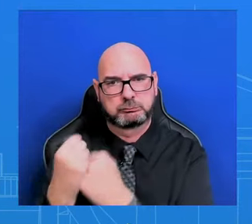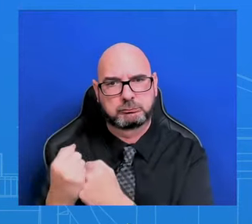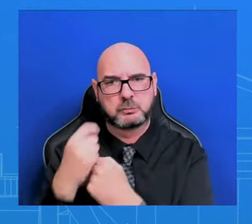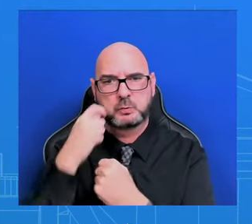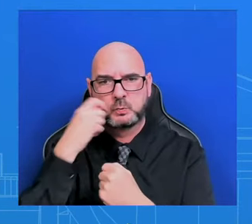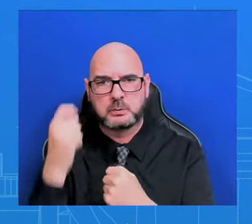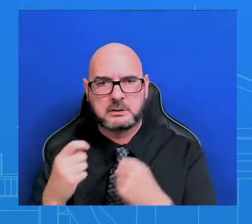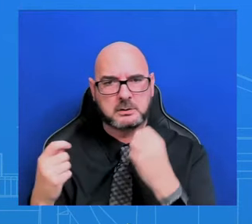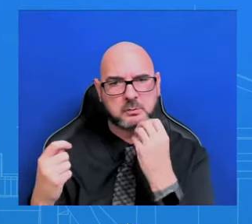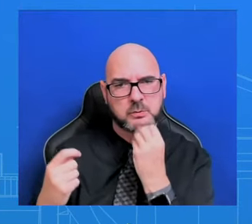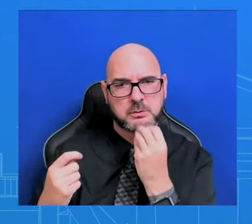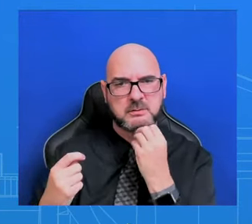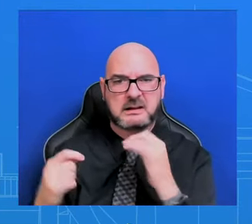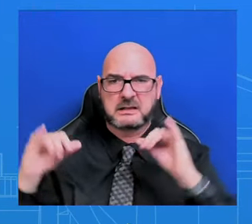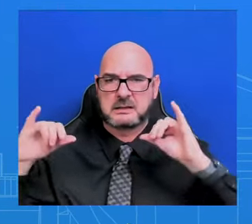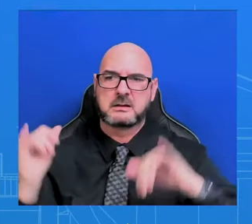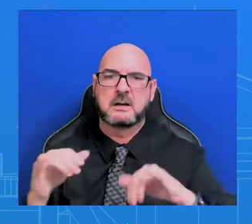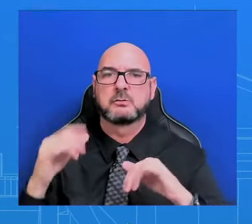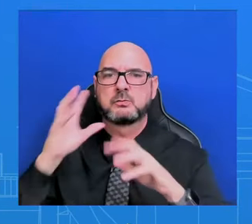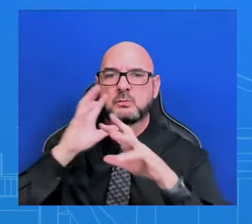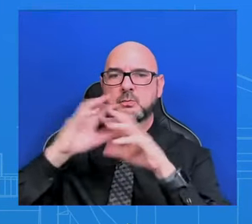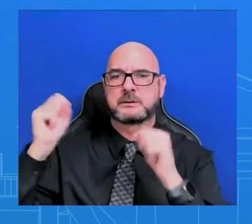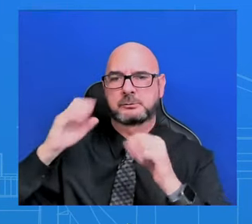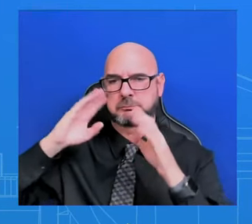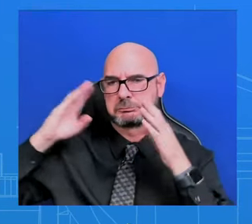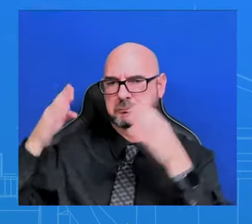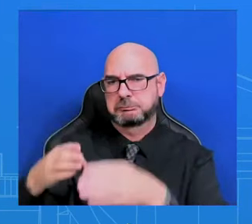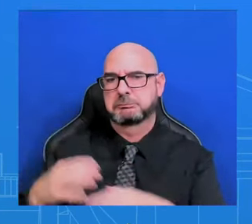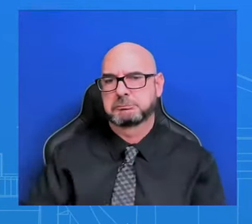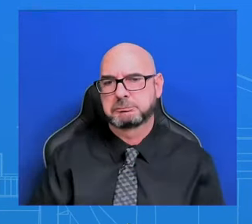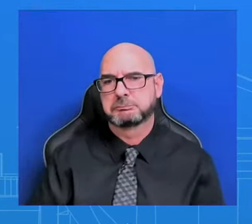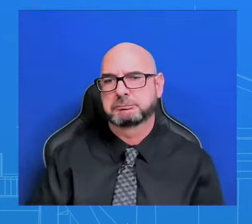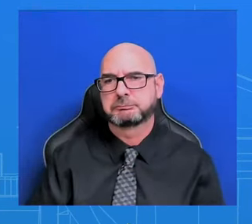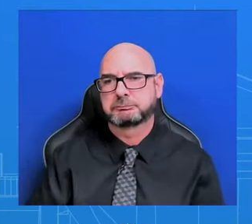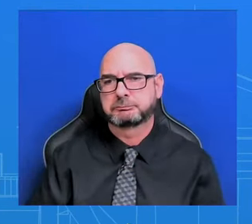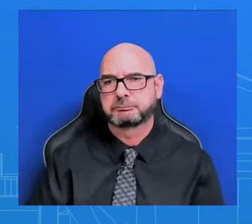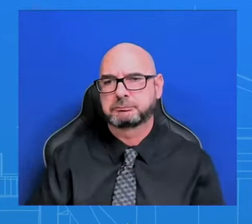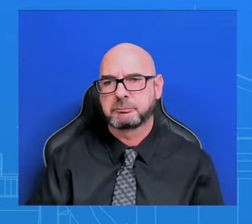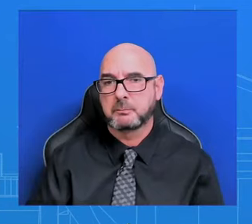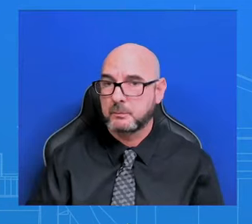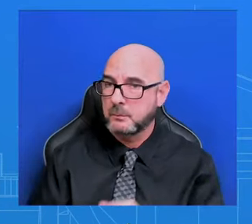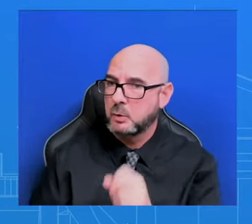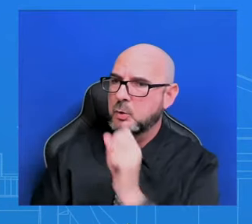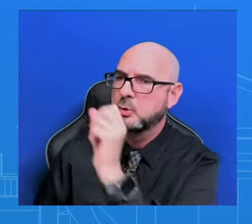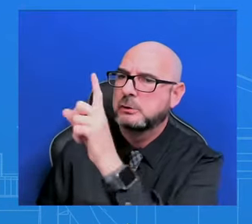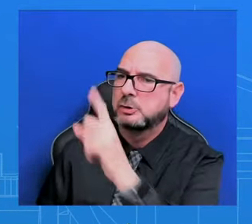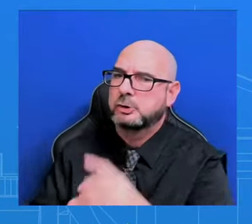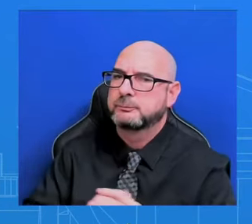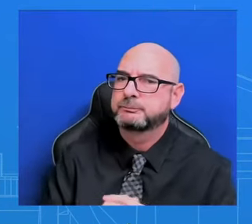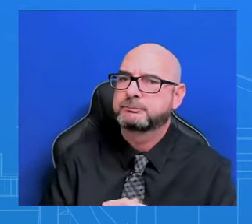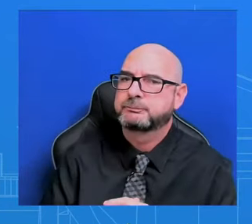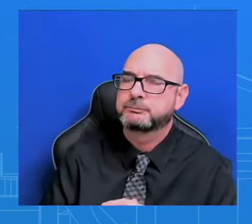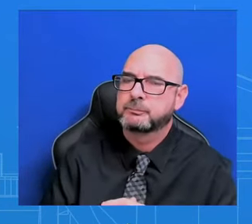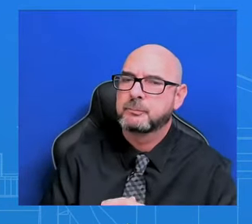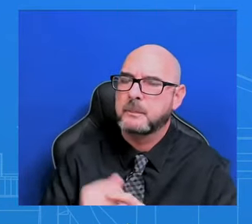Thank you. One of my colleagues has reported that Israel has proposed that Hamas senior leadership could leave